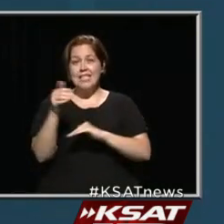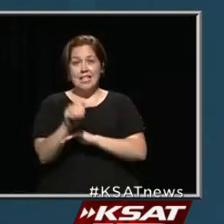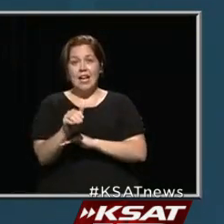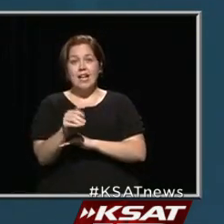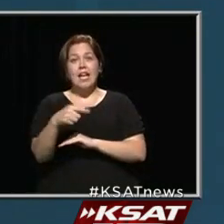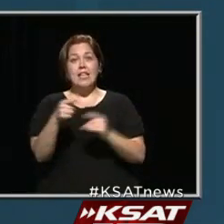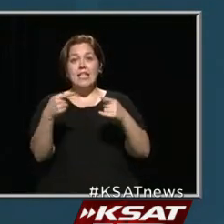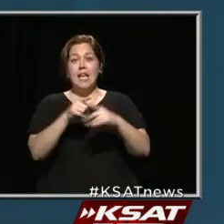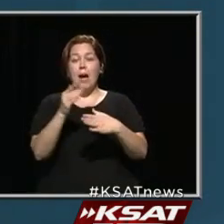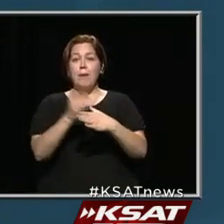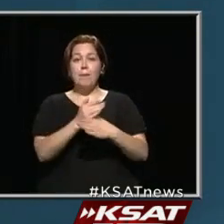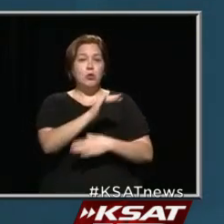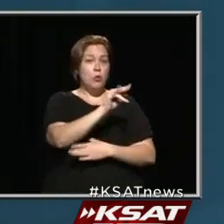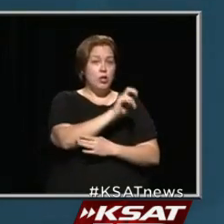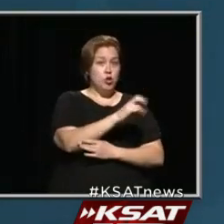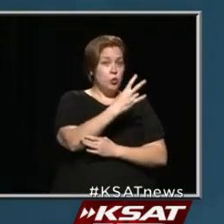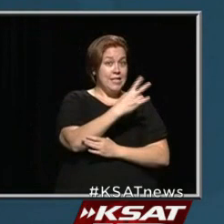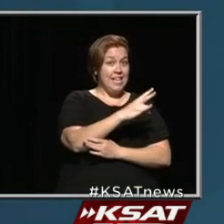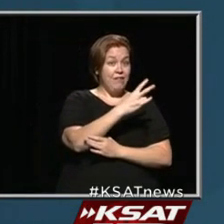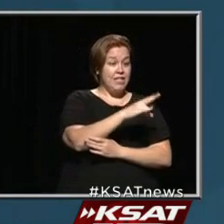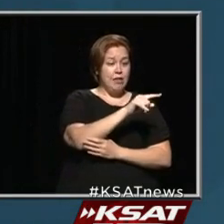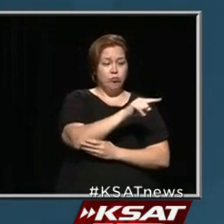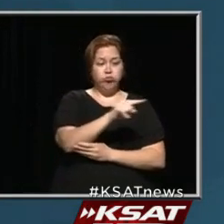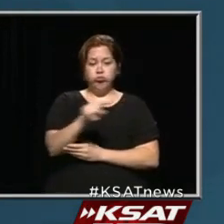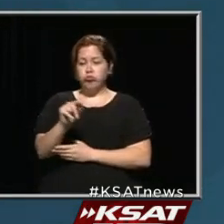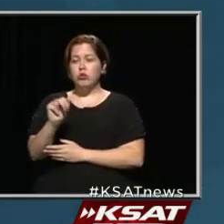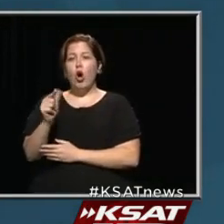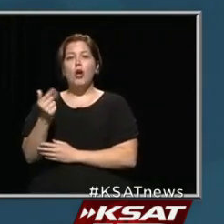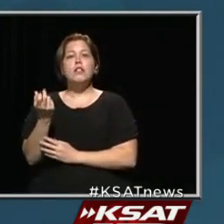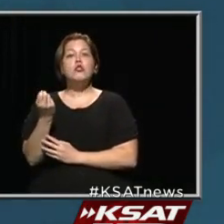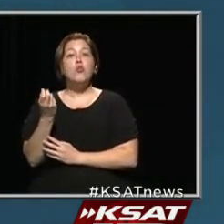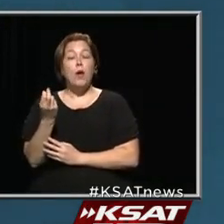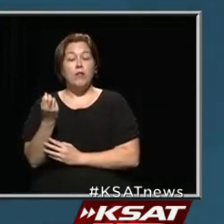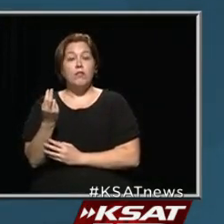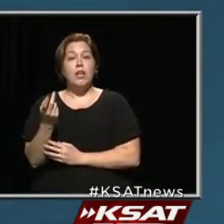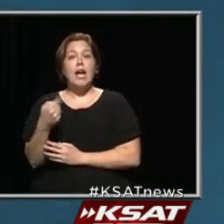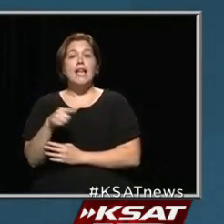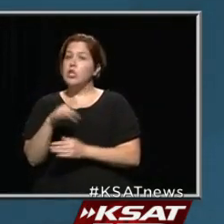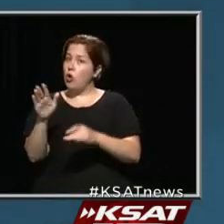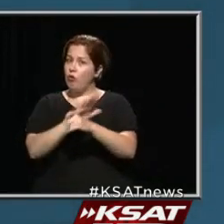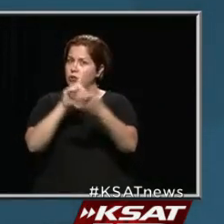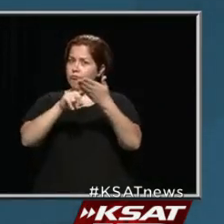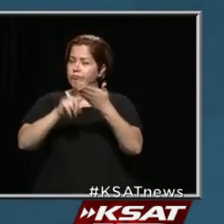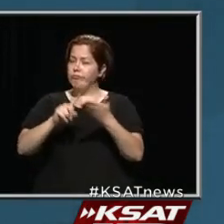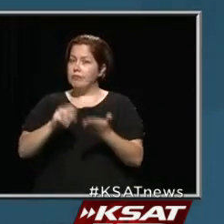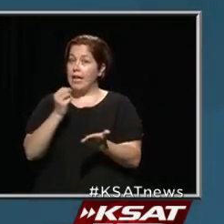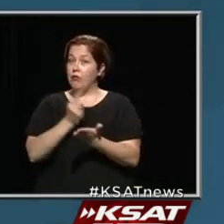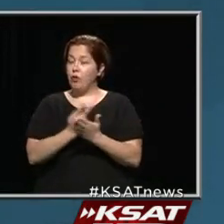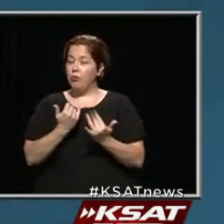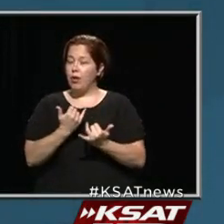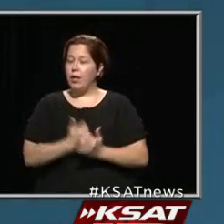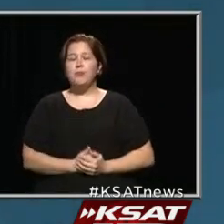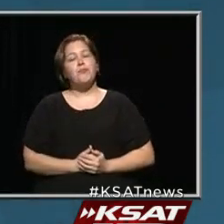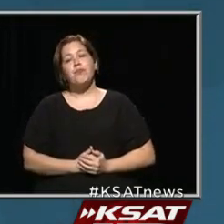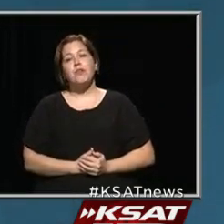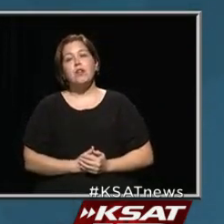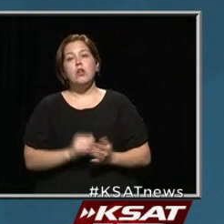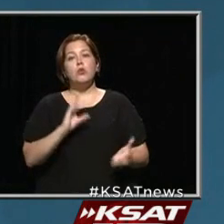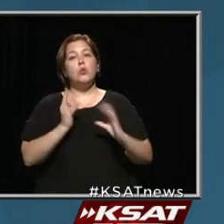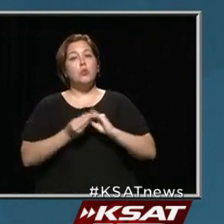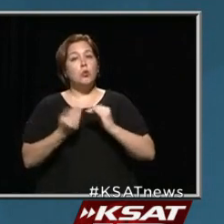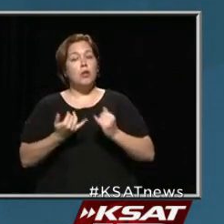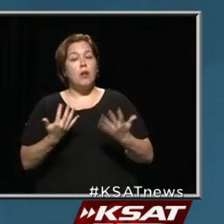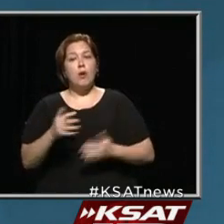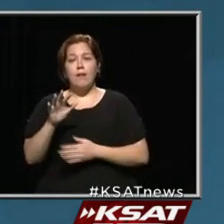deaths occurred between June 17th and August 12th, and these are fully verified and confirmed at this point, and that brings our